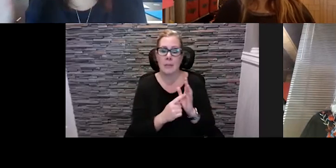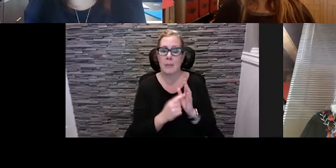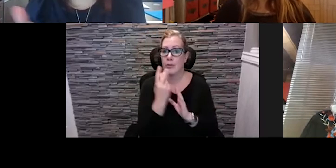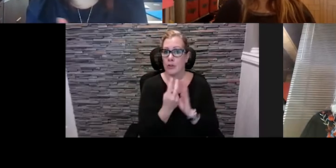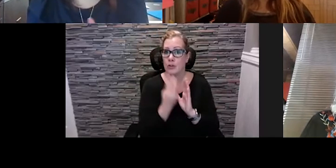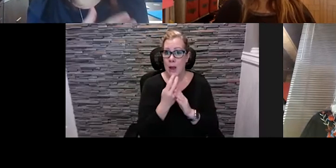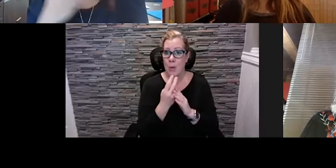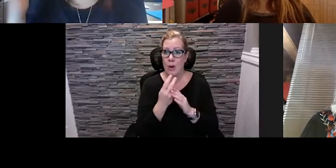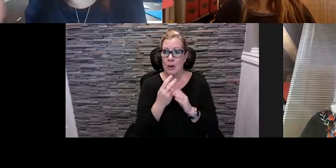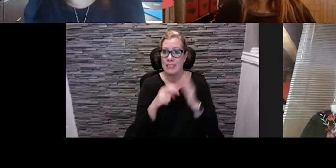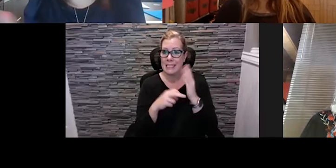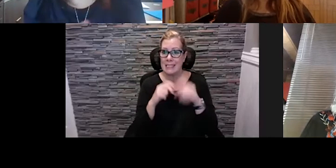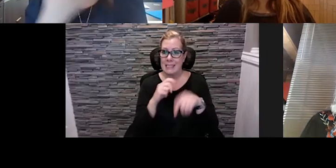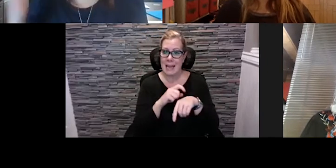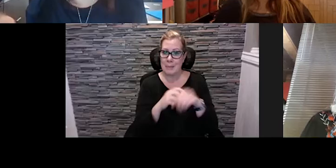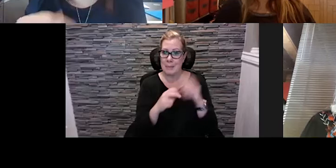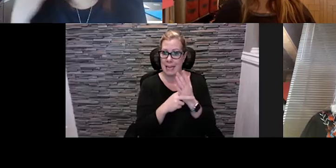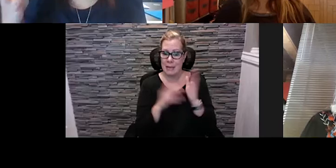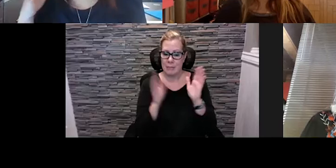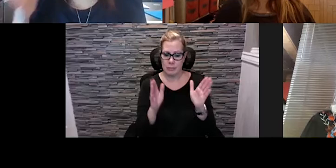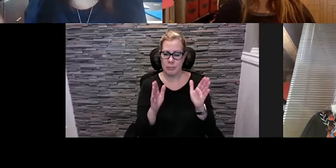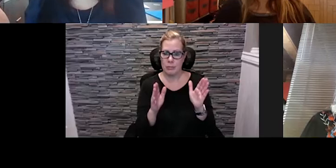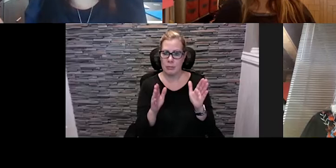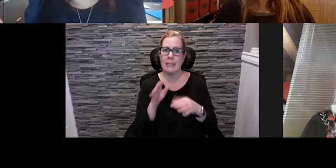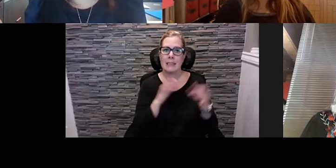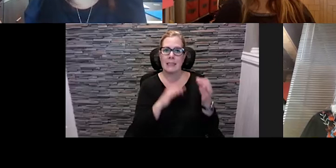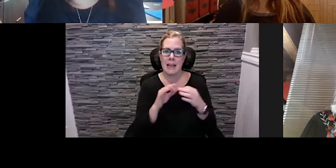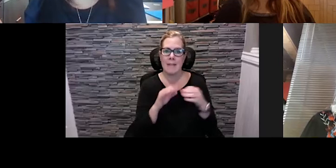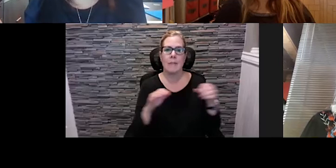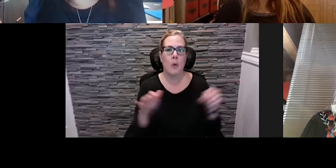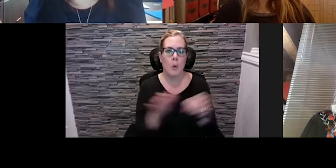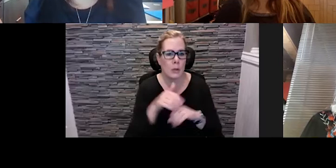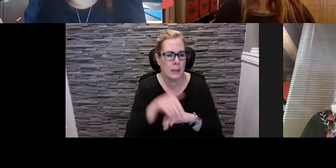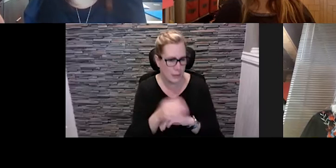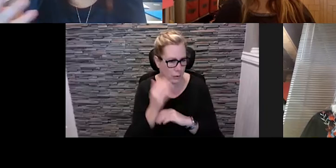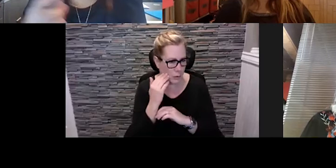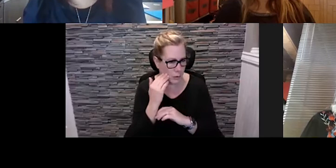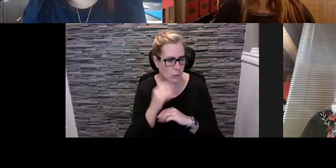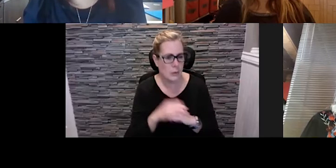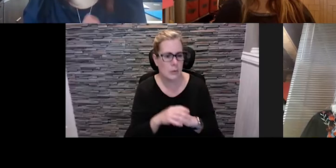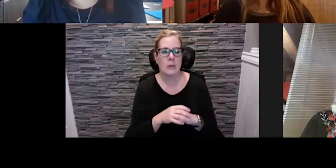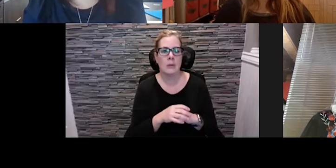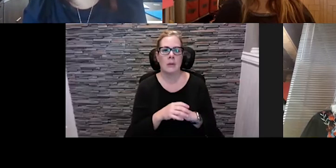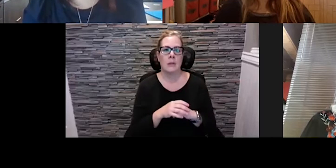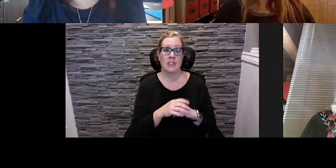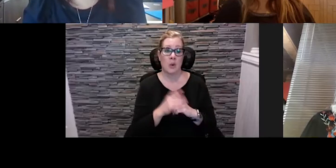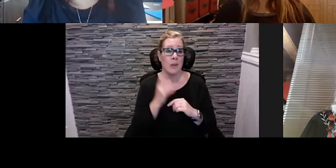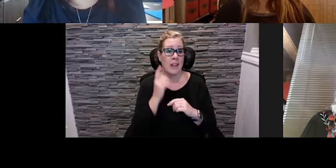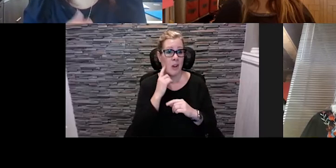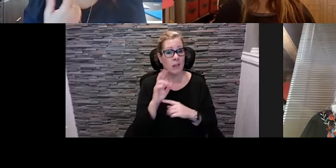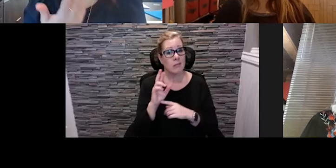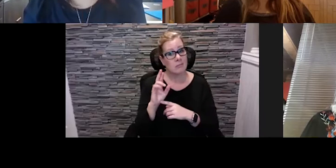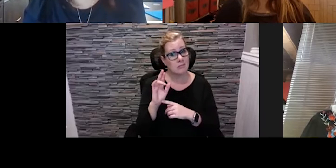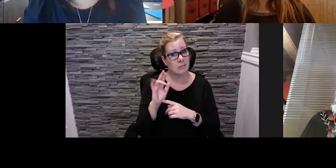of a whole um a whole evening of experience and so um we thought it was risky